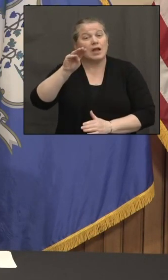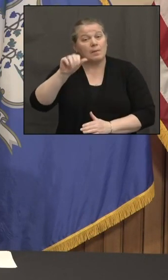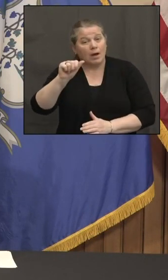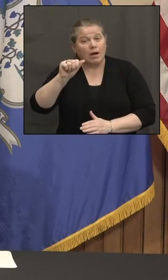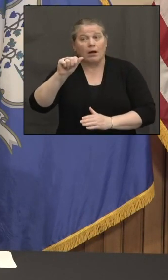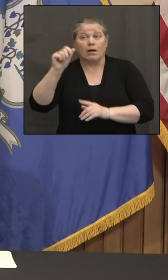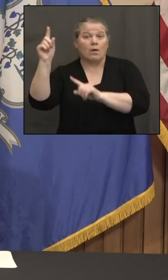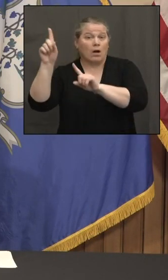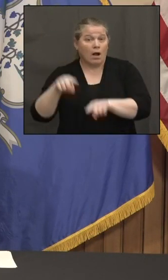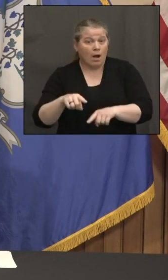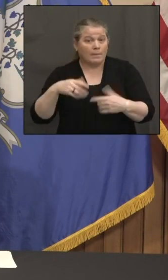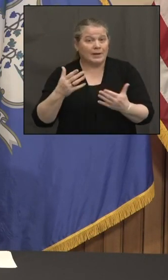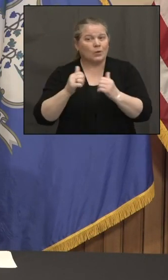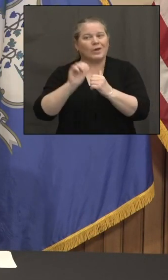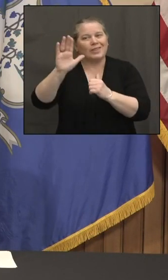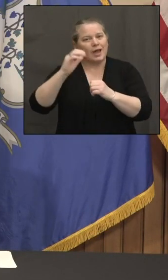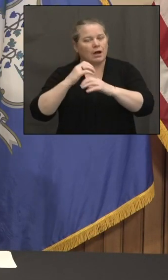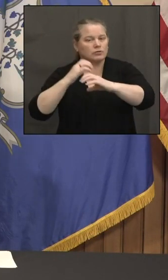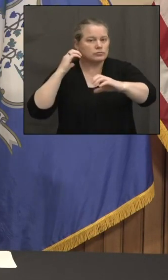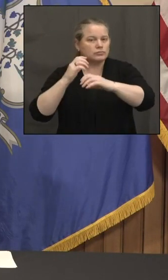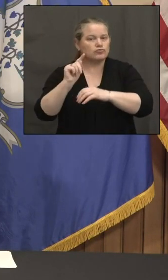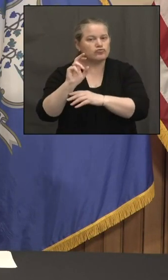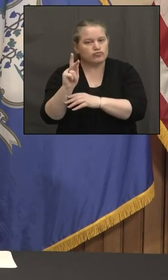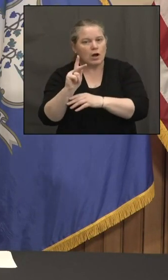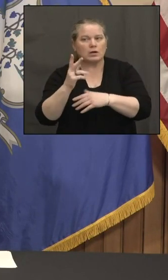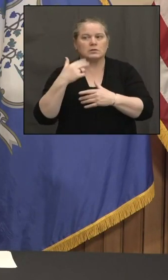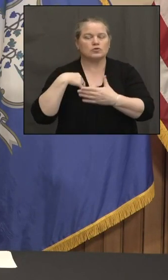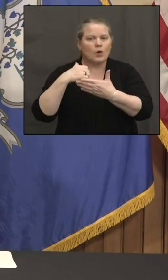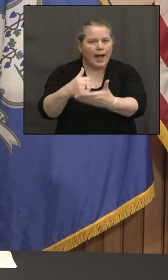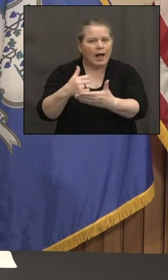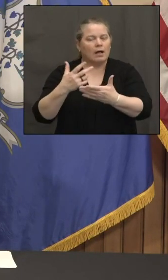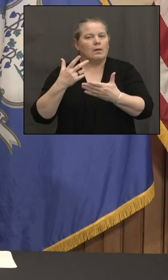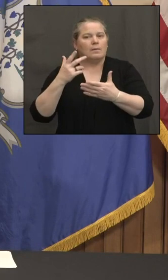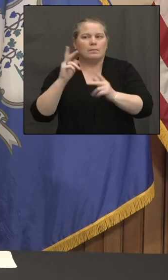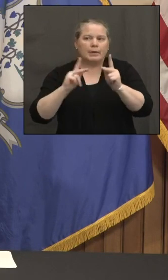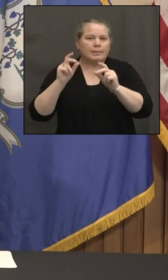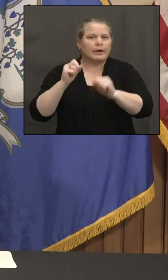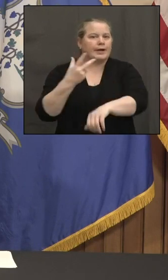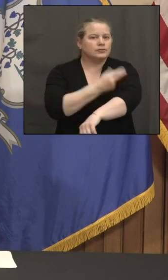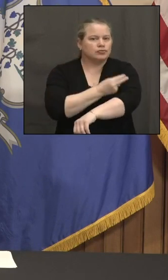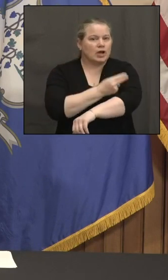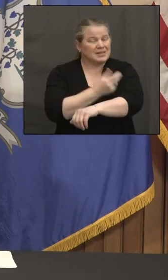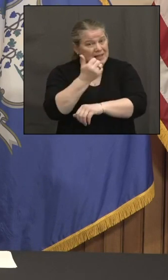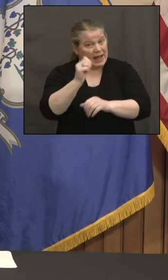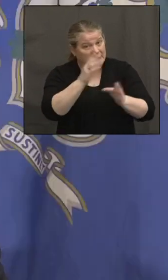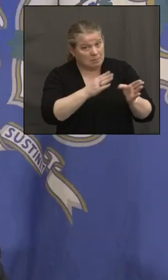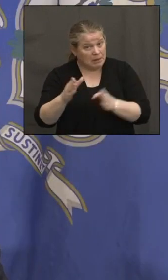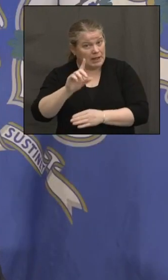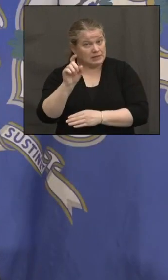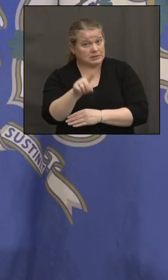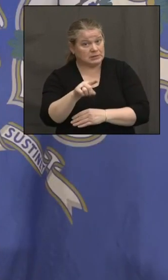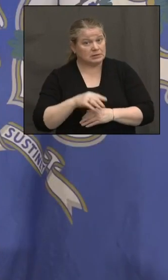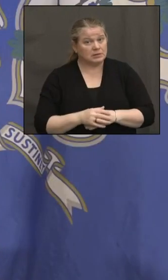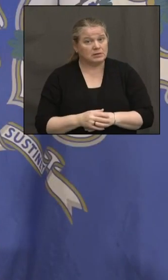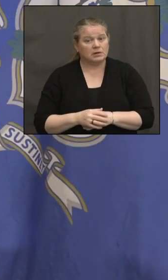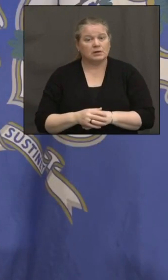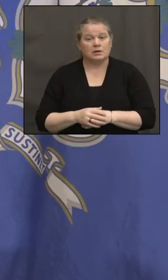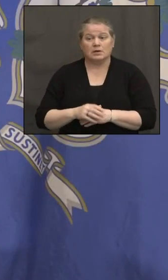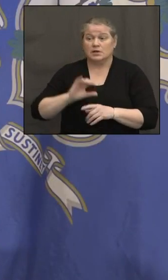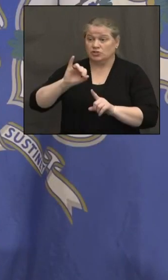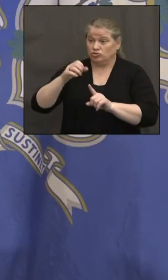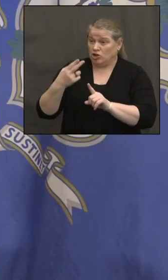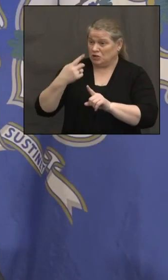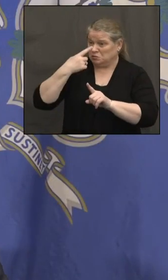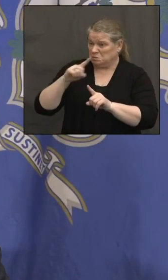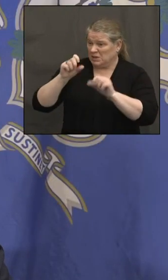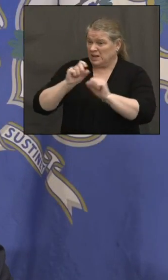to take that, Josh, as regards to what type of federal support we're getting specifically for